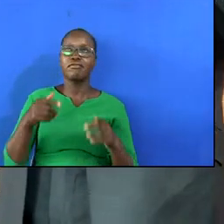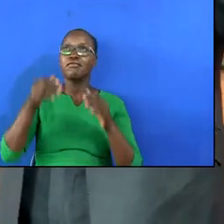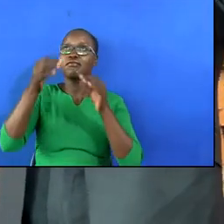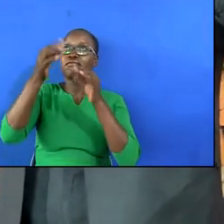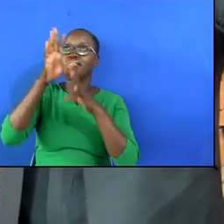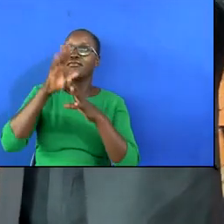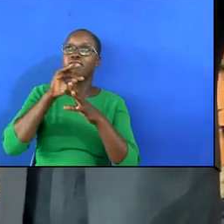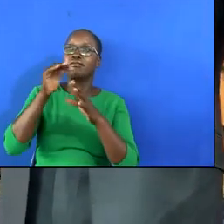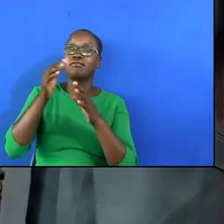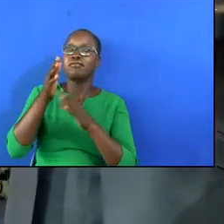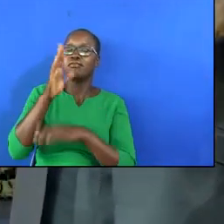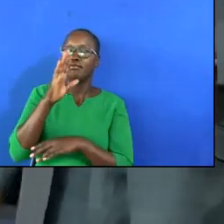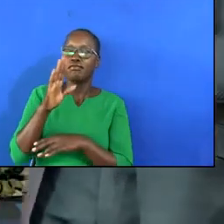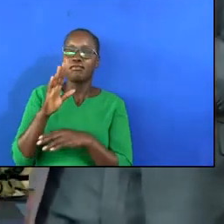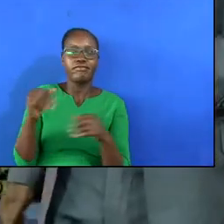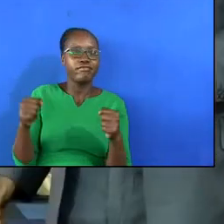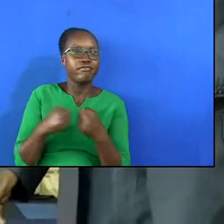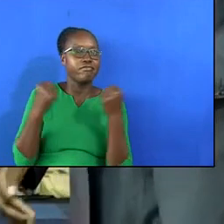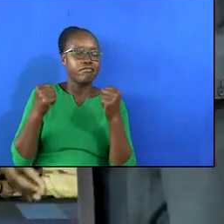our